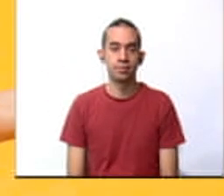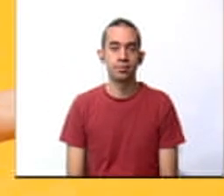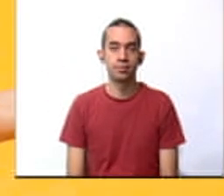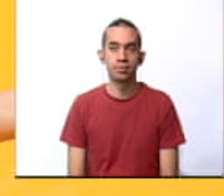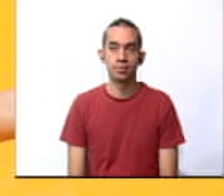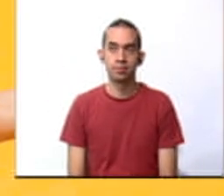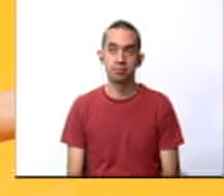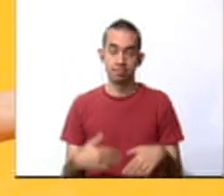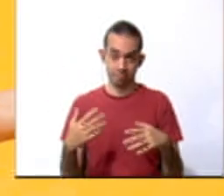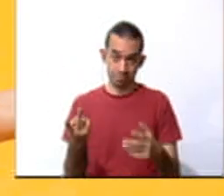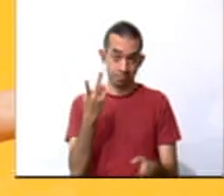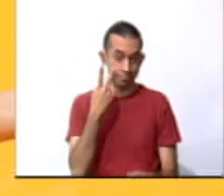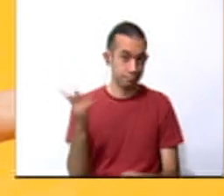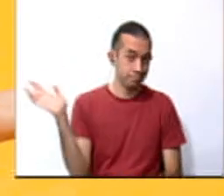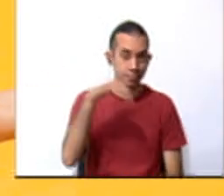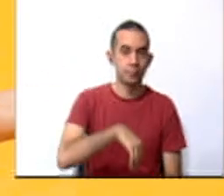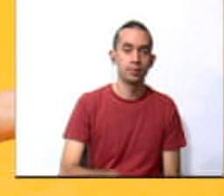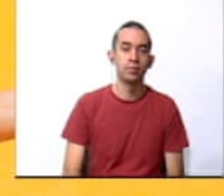Here we go.